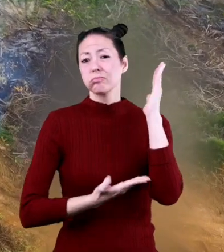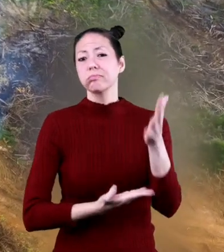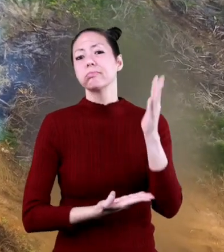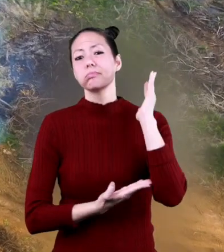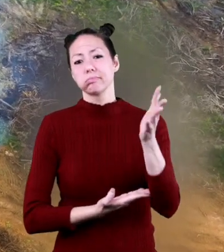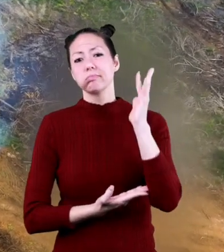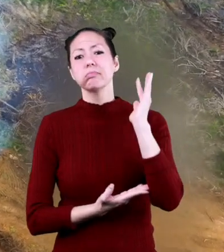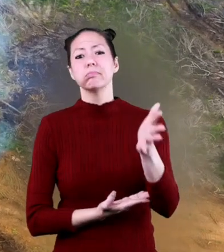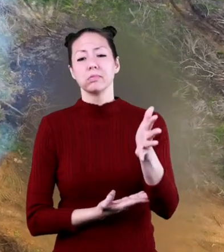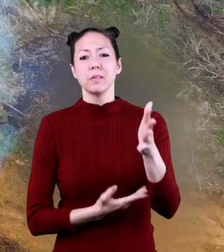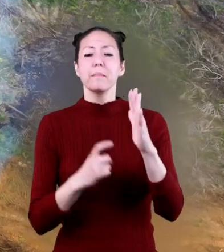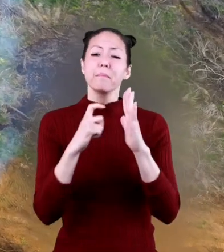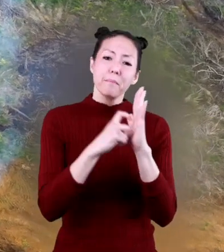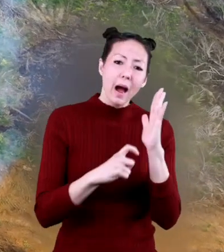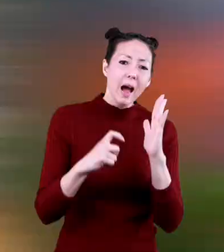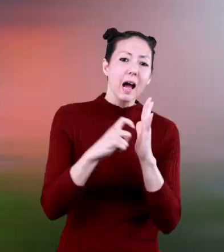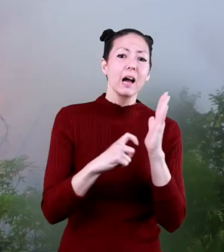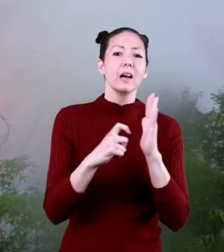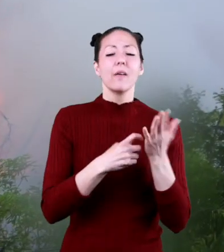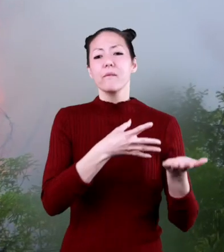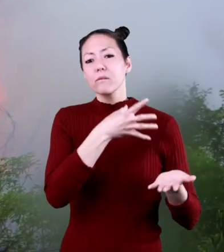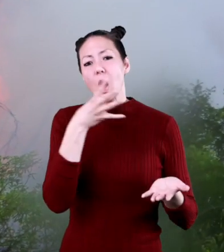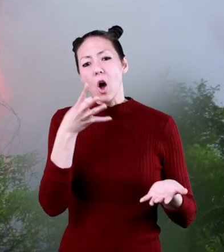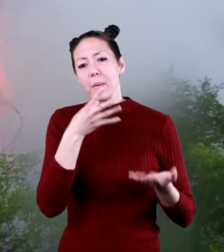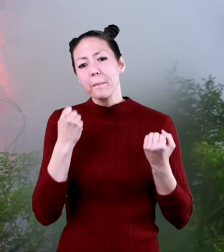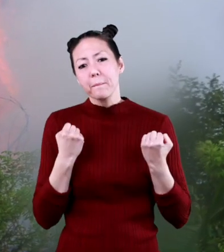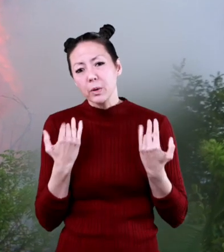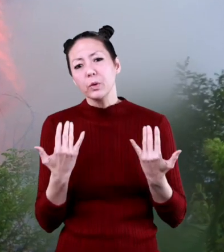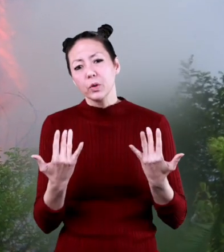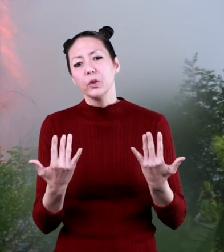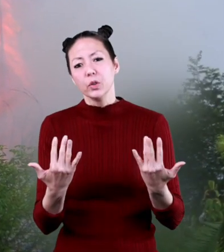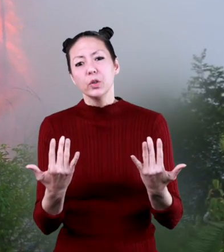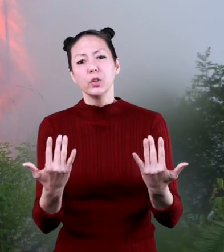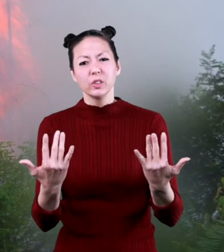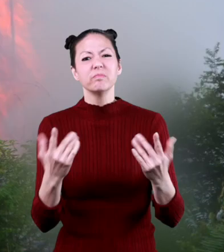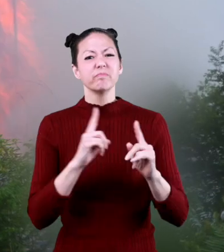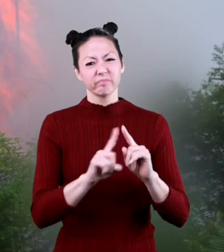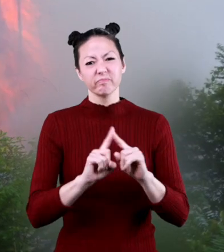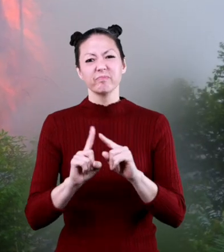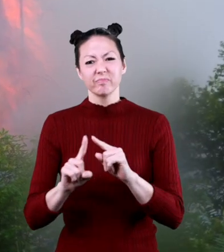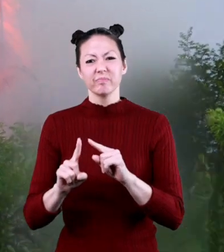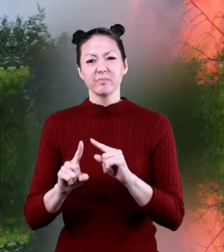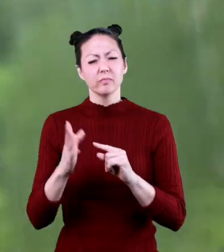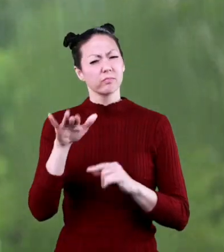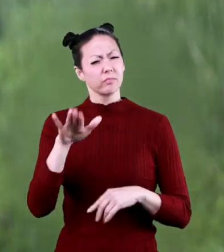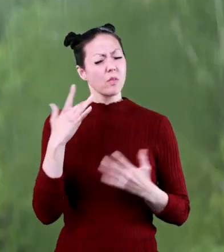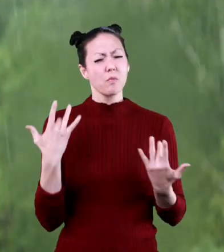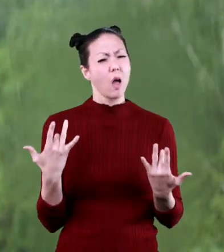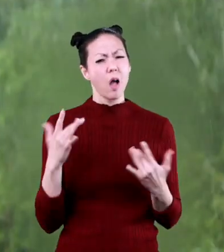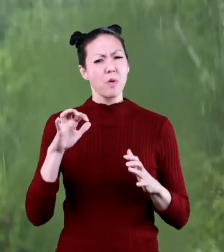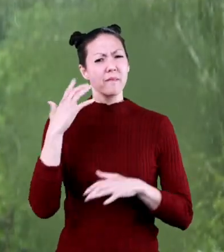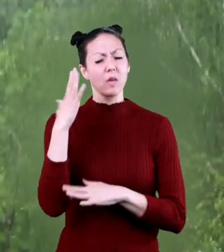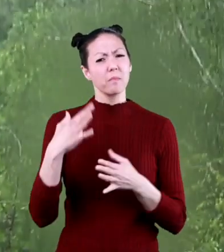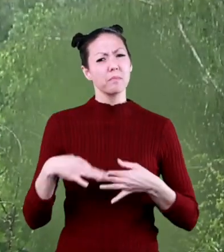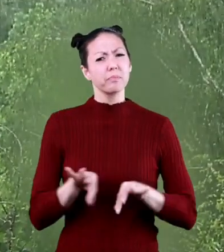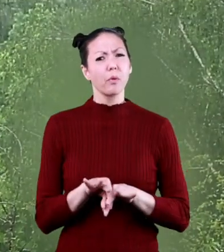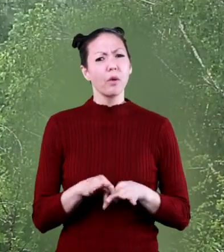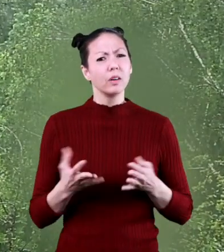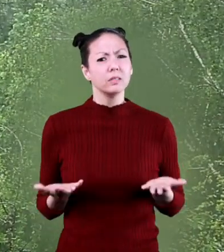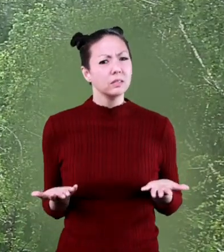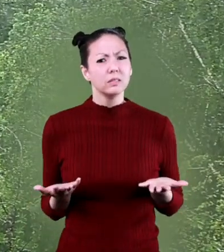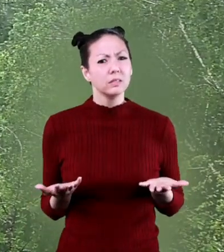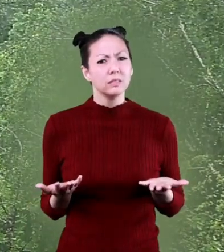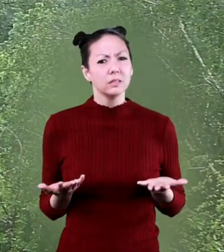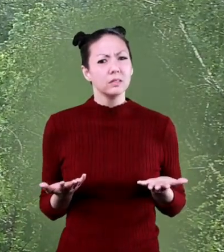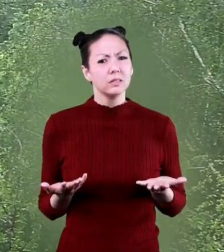by logging, mining, and slash-and-burn farming. Why are rainforests